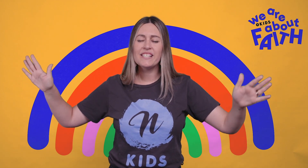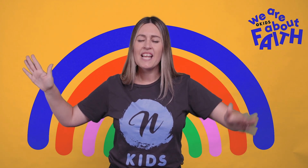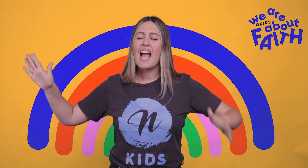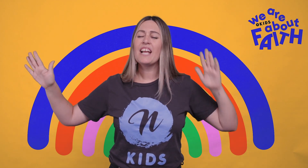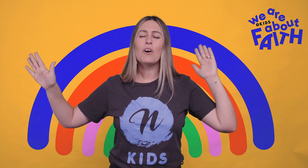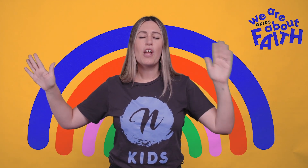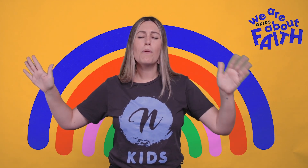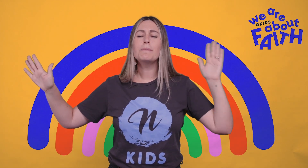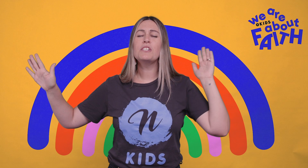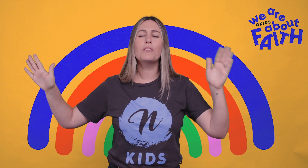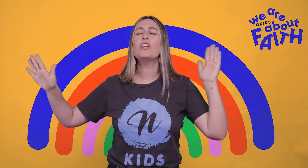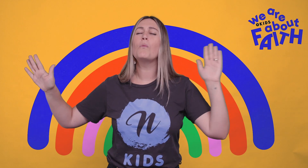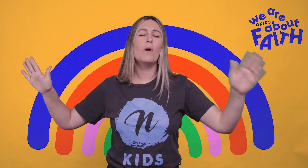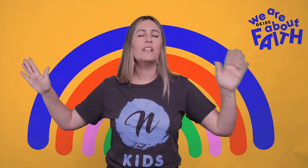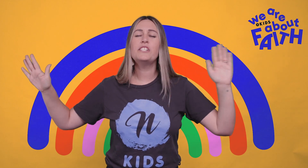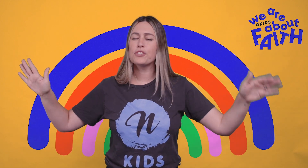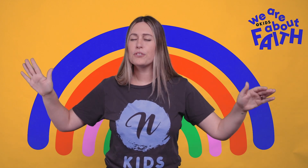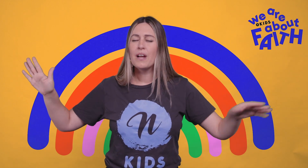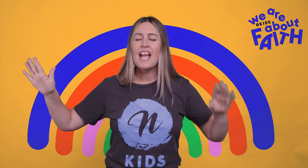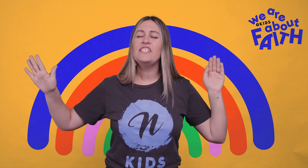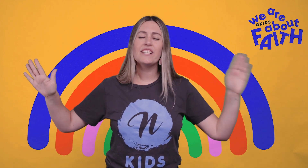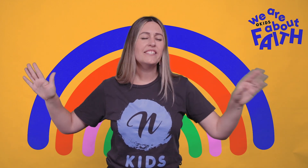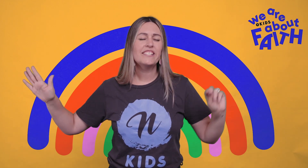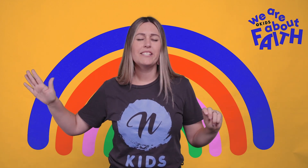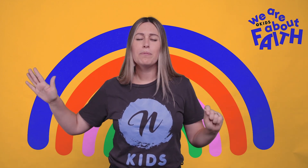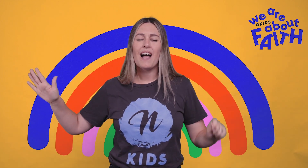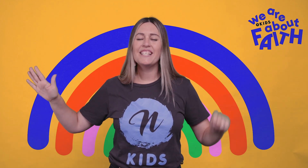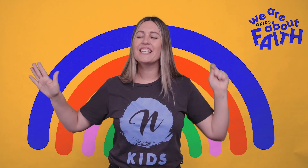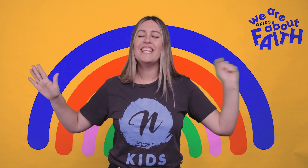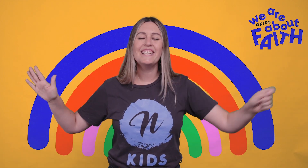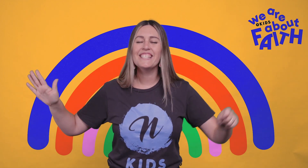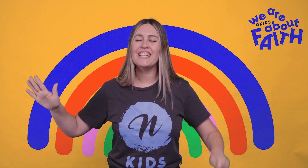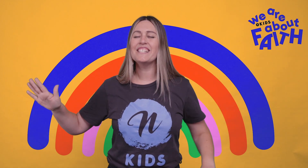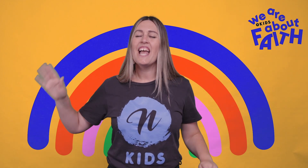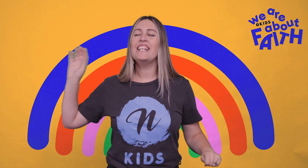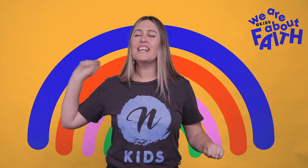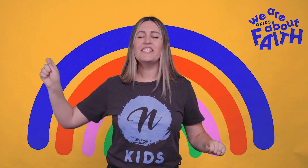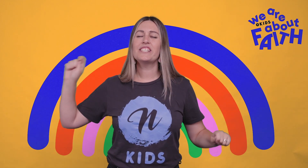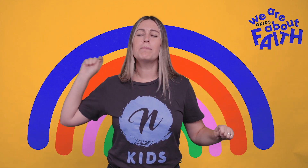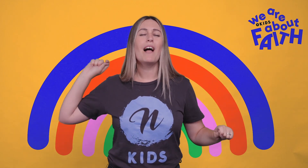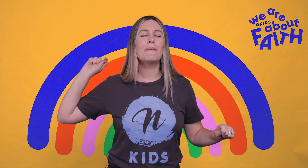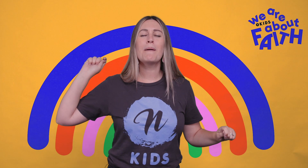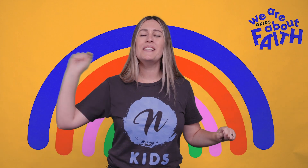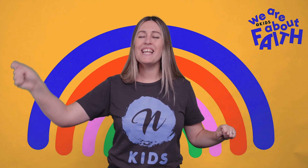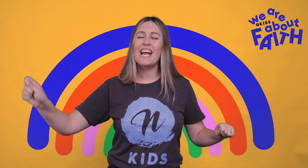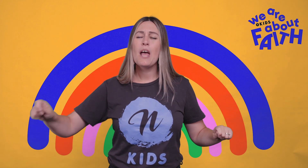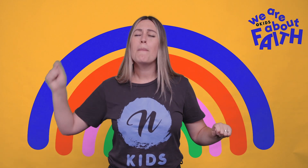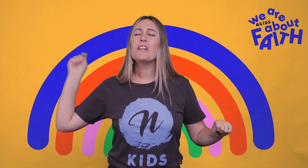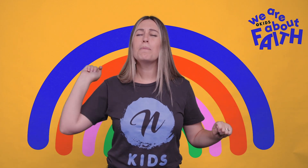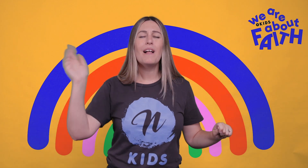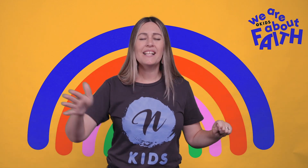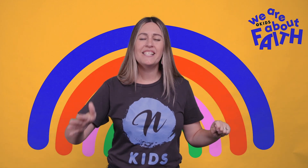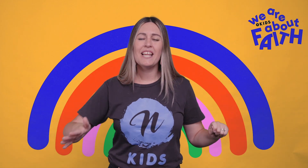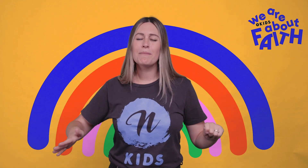Lord Jesus. And God help them to know that your word is true. It doesn't just apply to the kids leaders. It doesn't just apply to mum and dad.